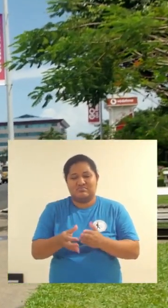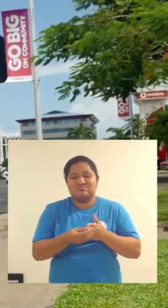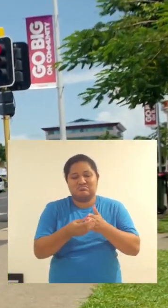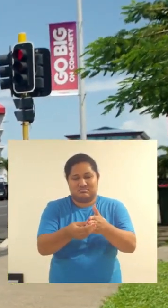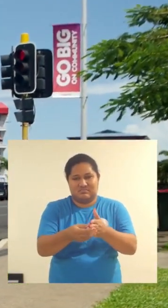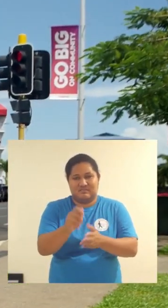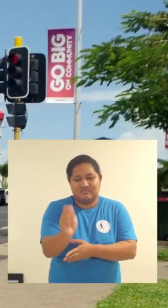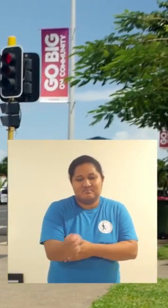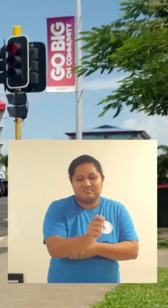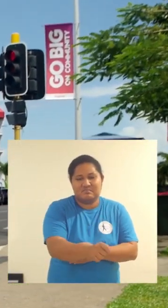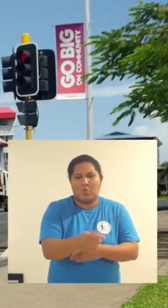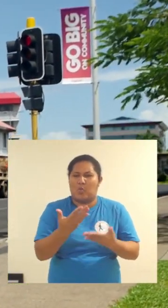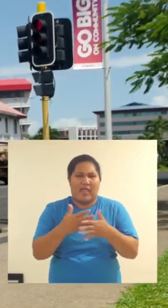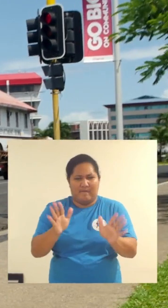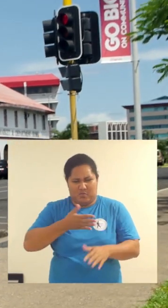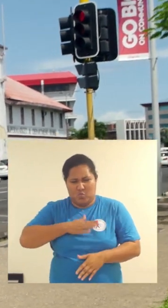city